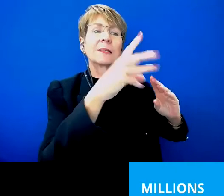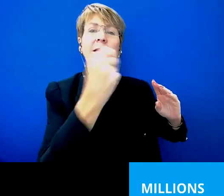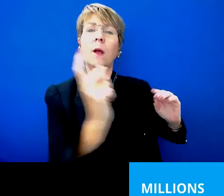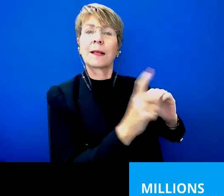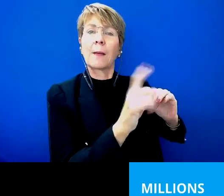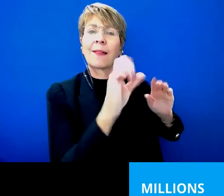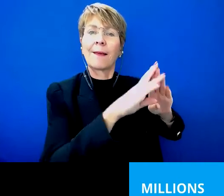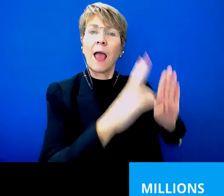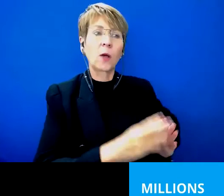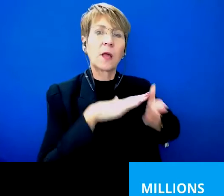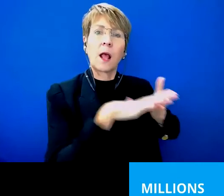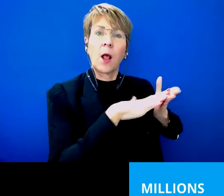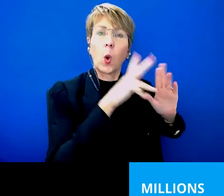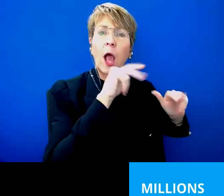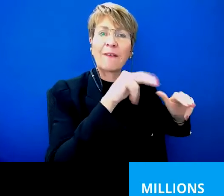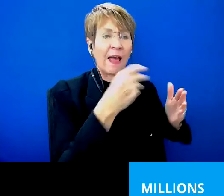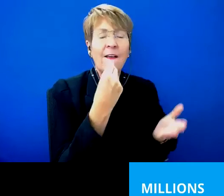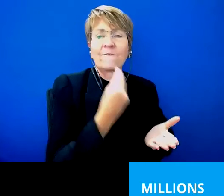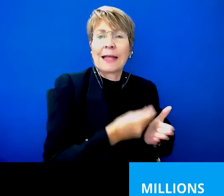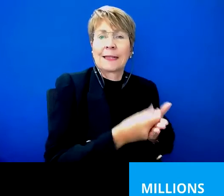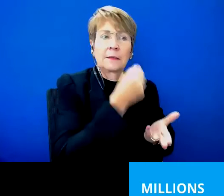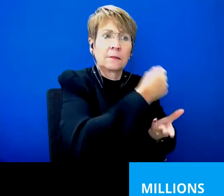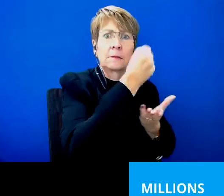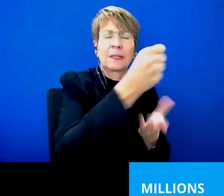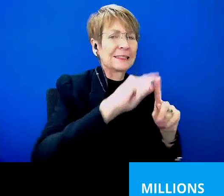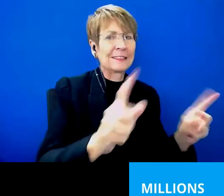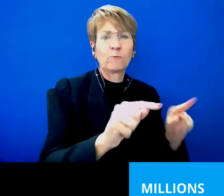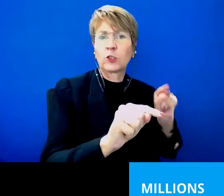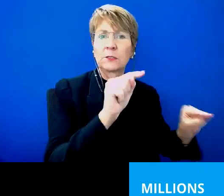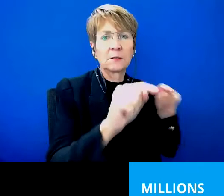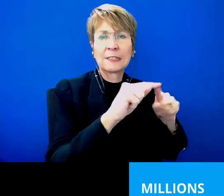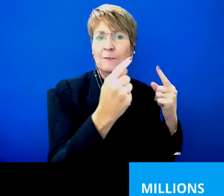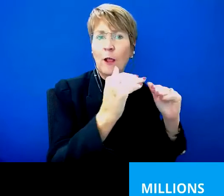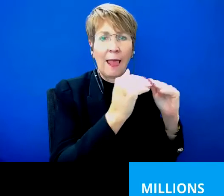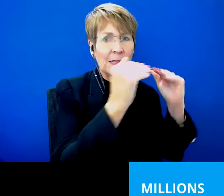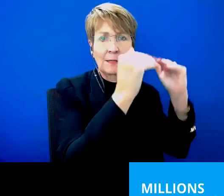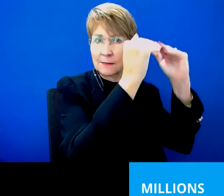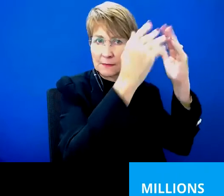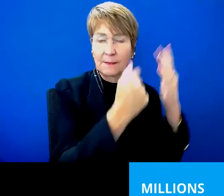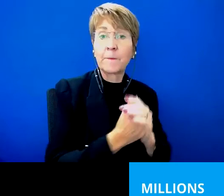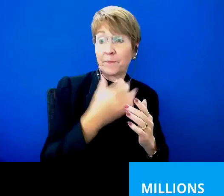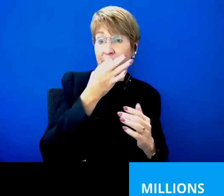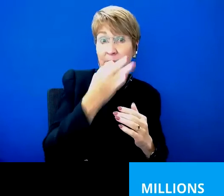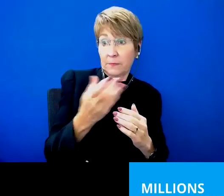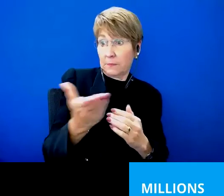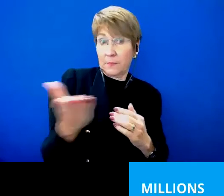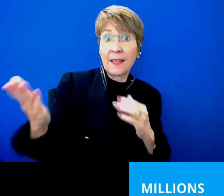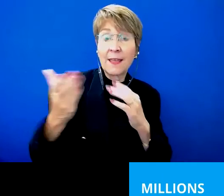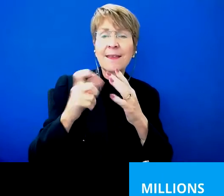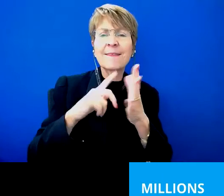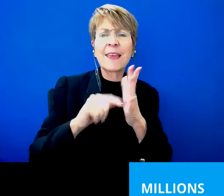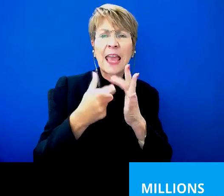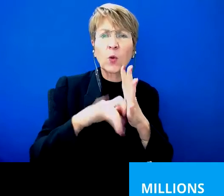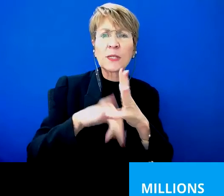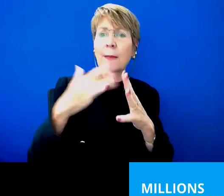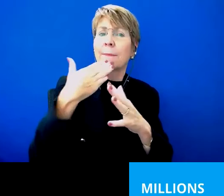So one of the things besides being involved in this campaign, I encourage any carers out there to complete this year's